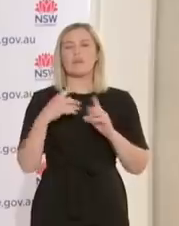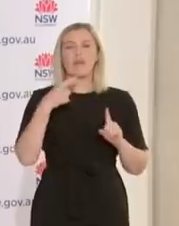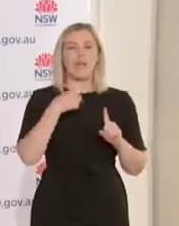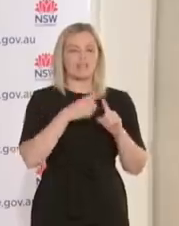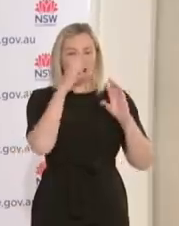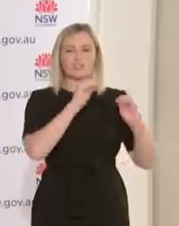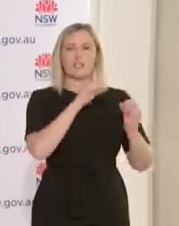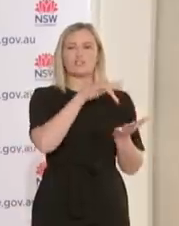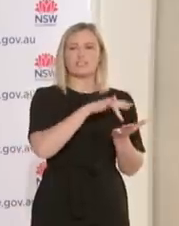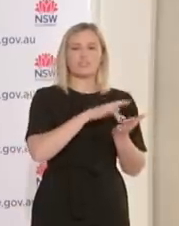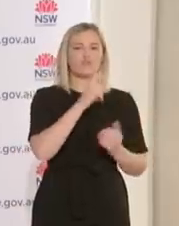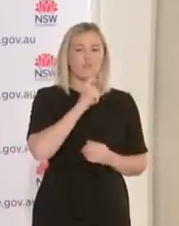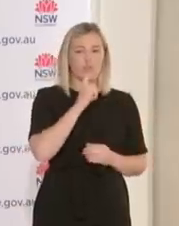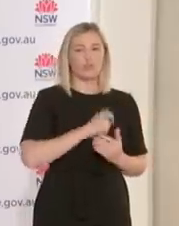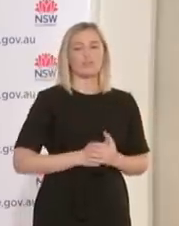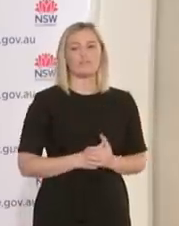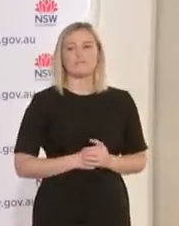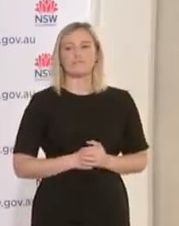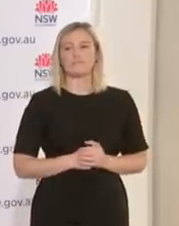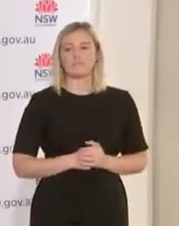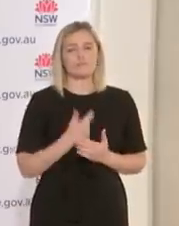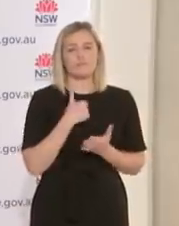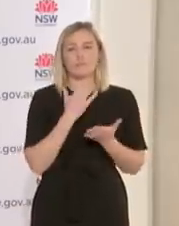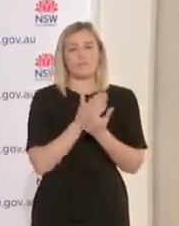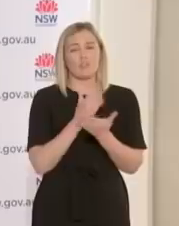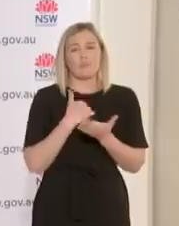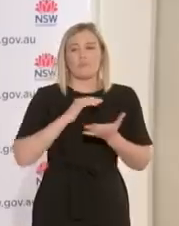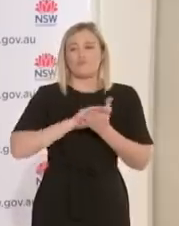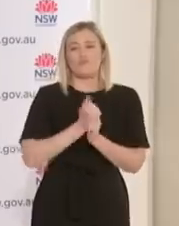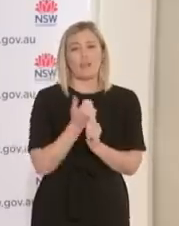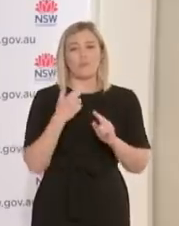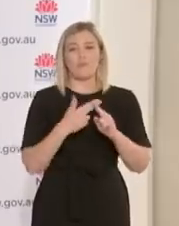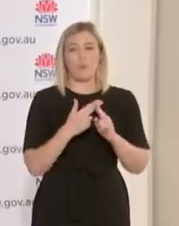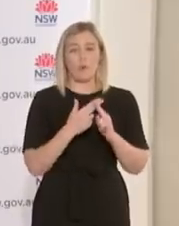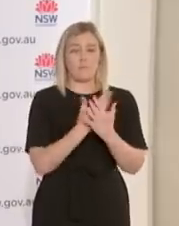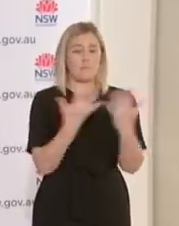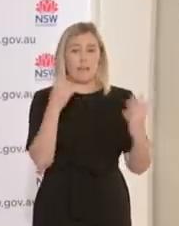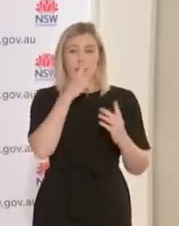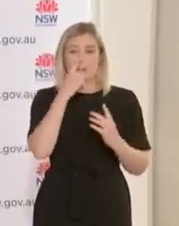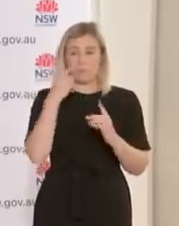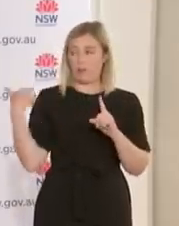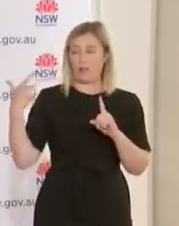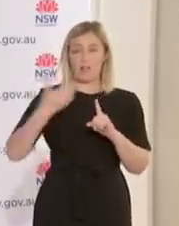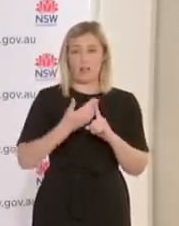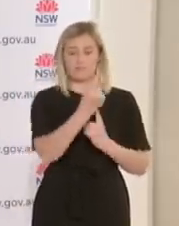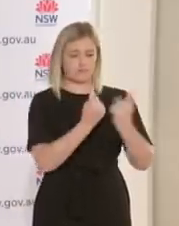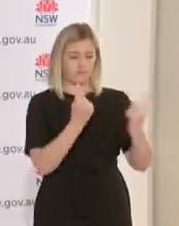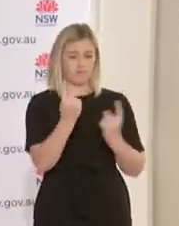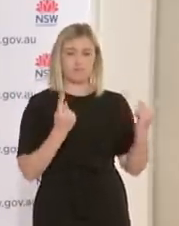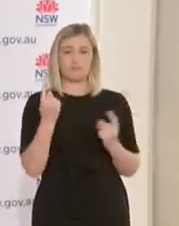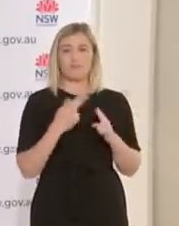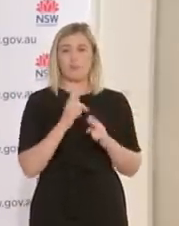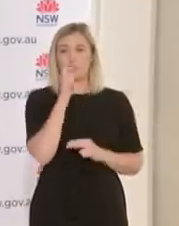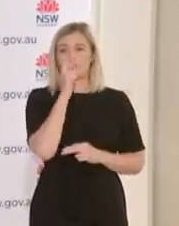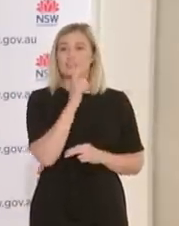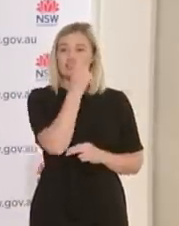So we're really very grateful to those people who have come forward for testing. That helps us block those chains of transmission. Please come forward